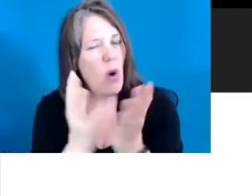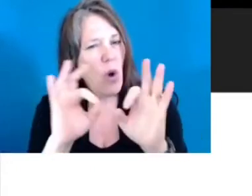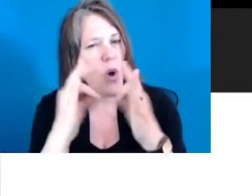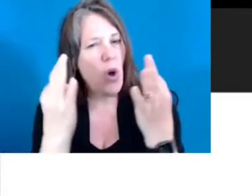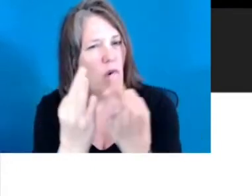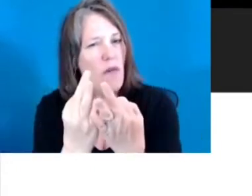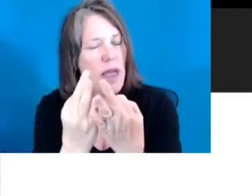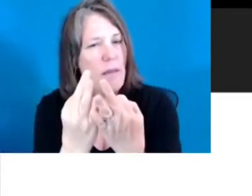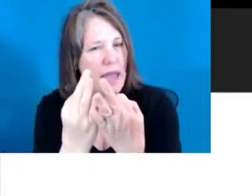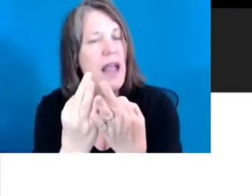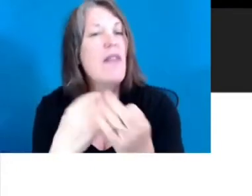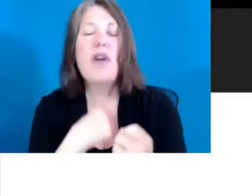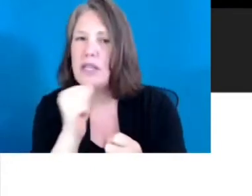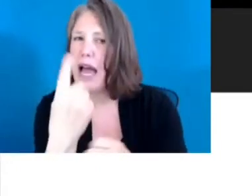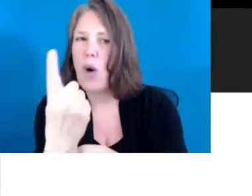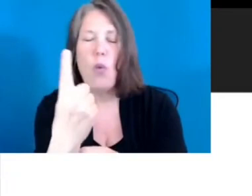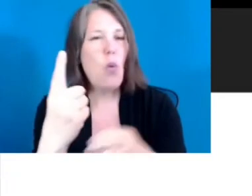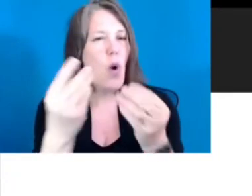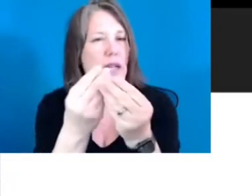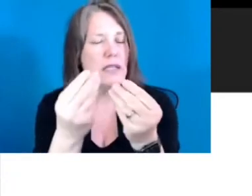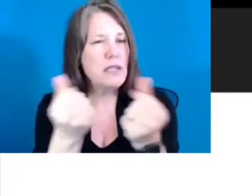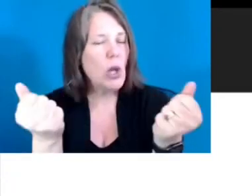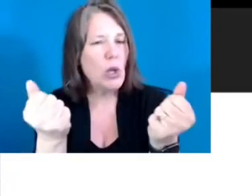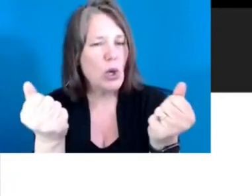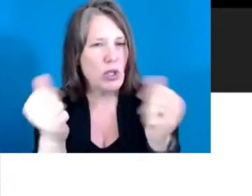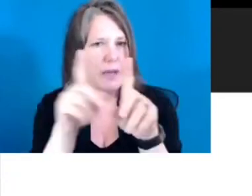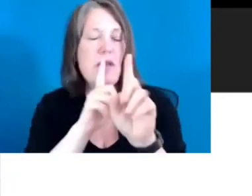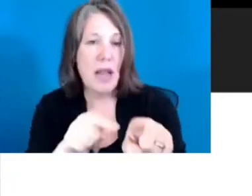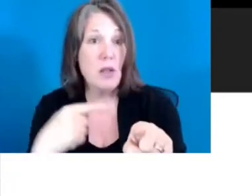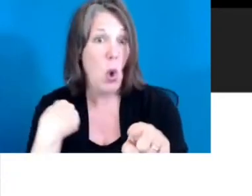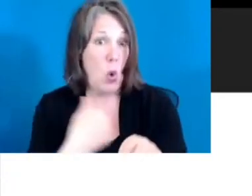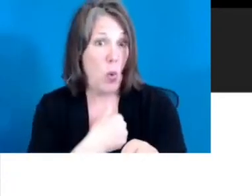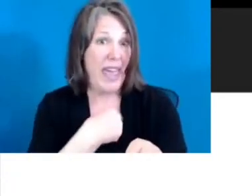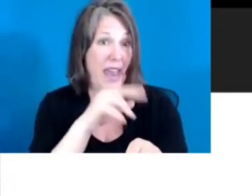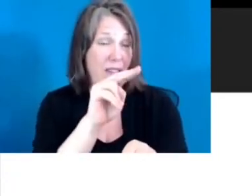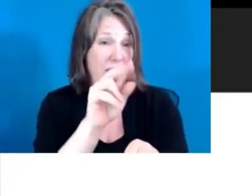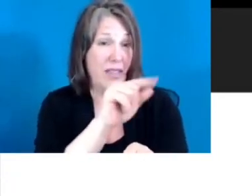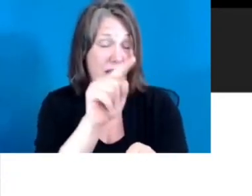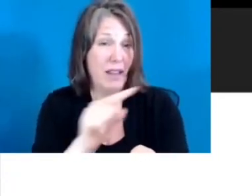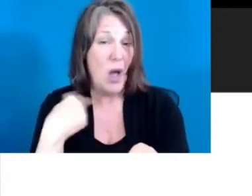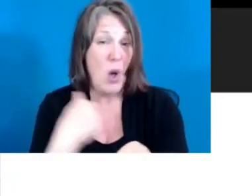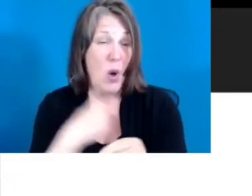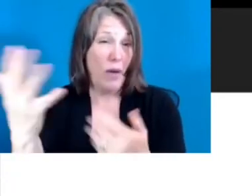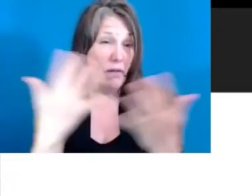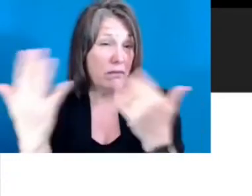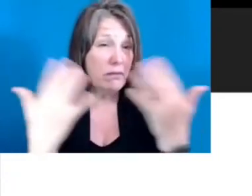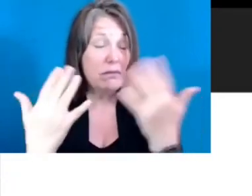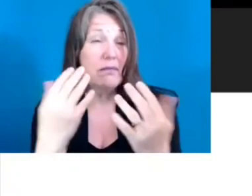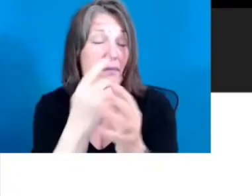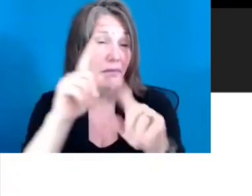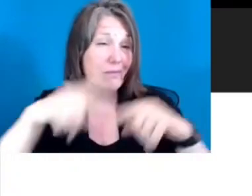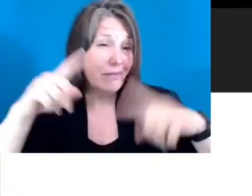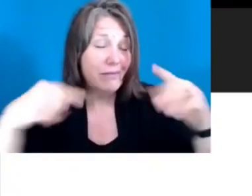is not one solution. And so what we've done through the Northside Achievement Zone is we've brought together a myriad of solutions.